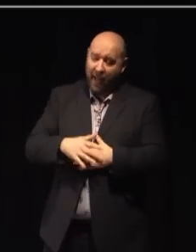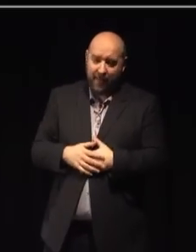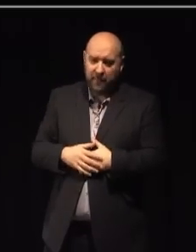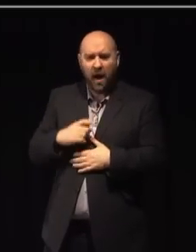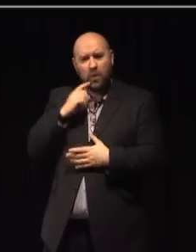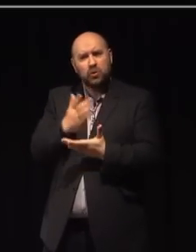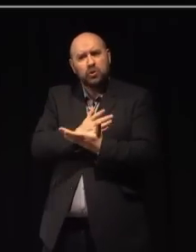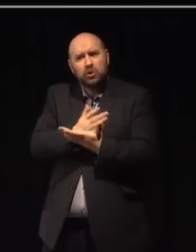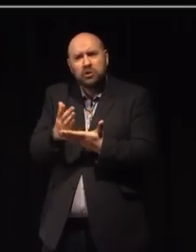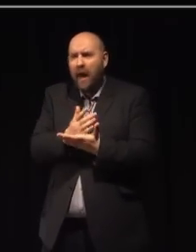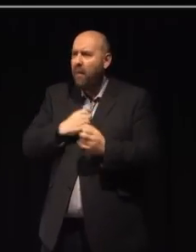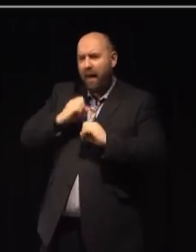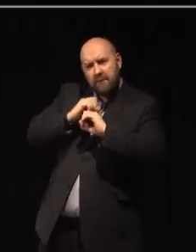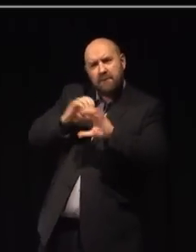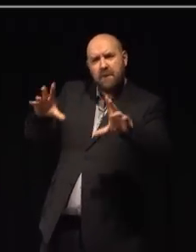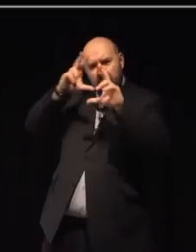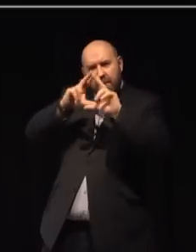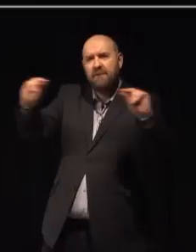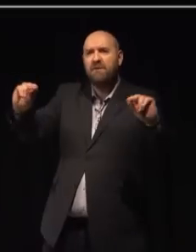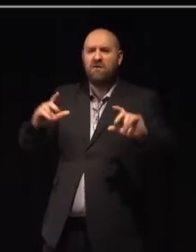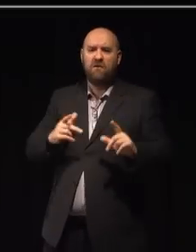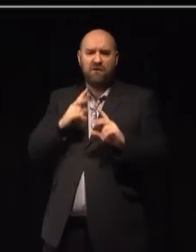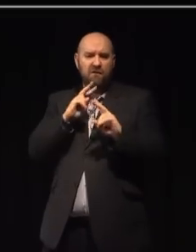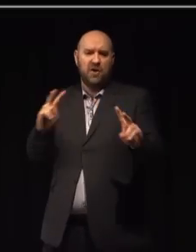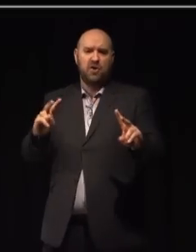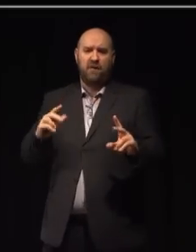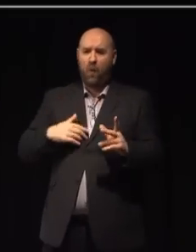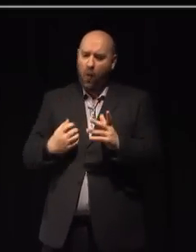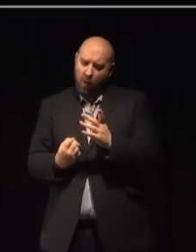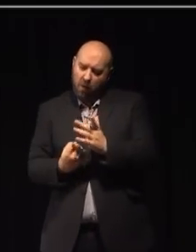my vision for how we can create more opportunities for that talent to blossom.